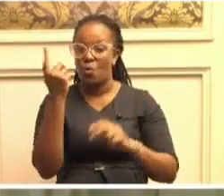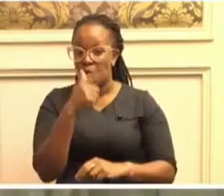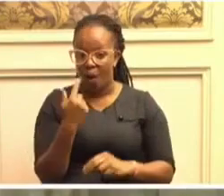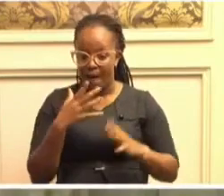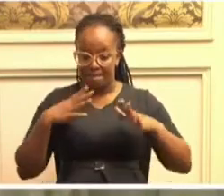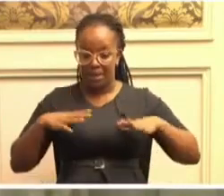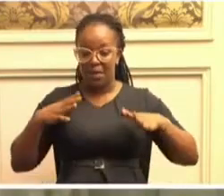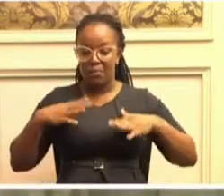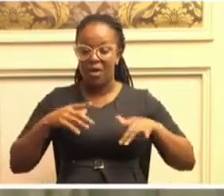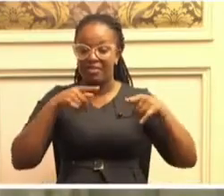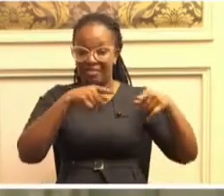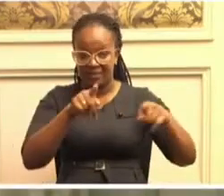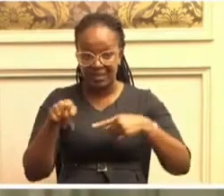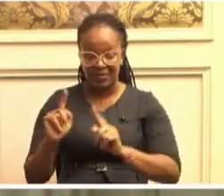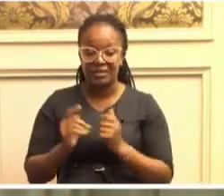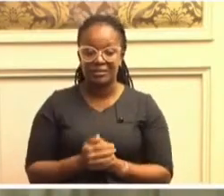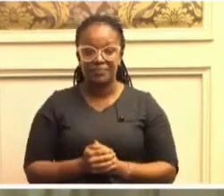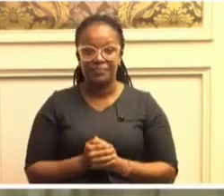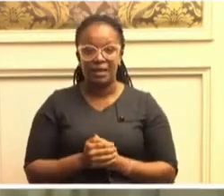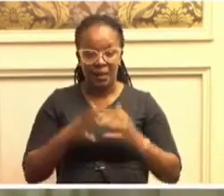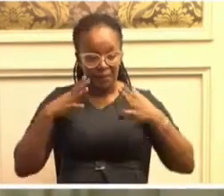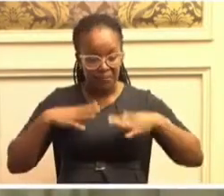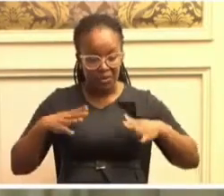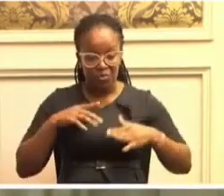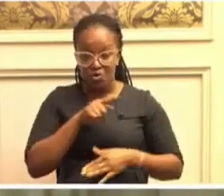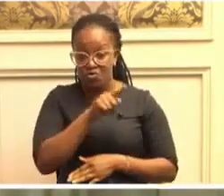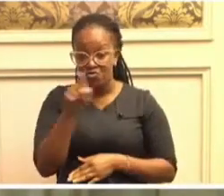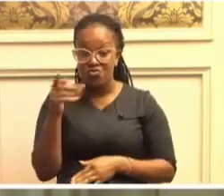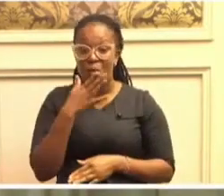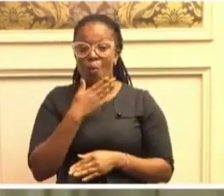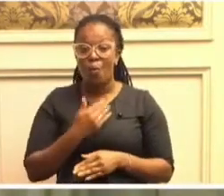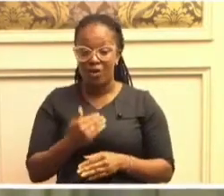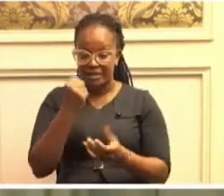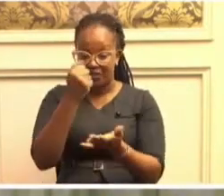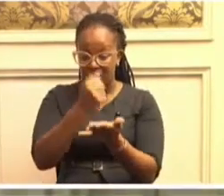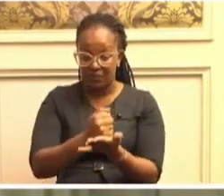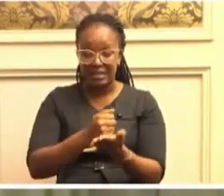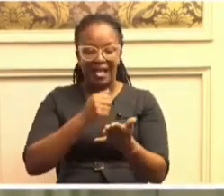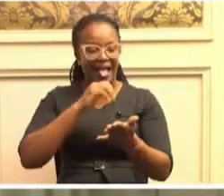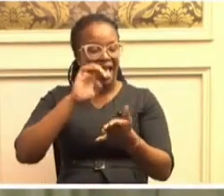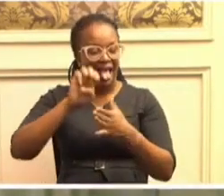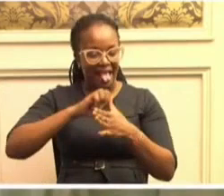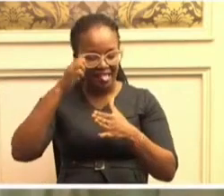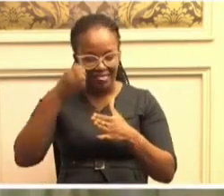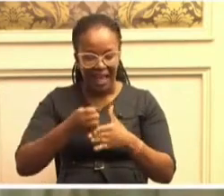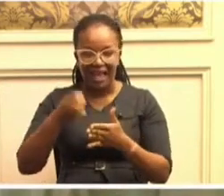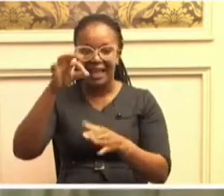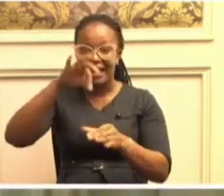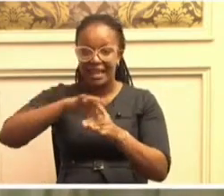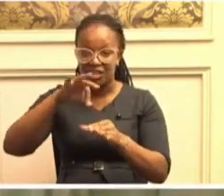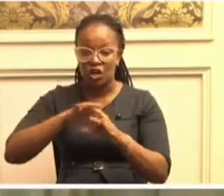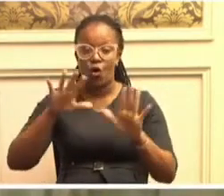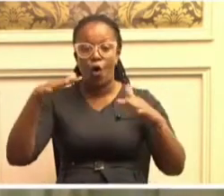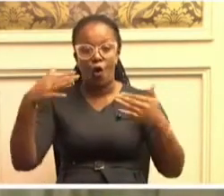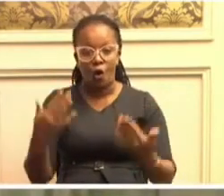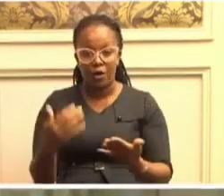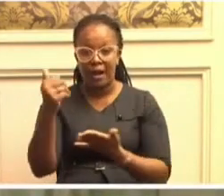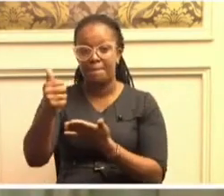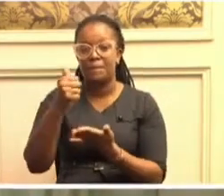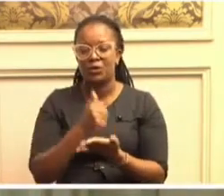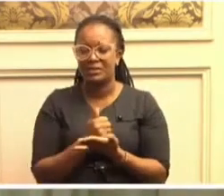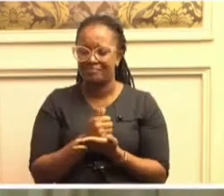The people you want in office, either elected or appointed. And this is fundamental